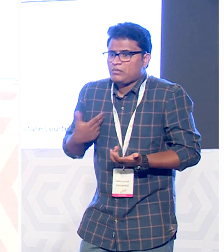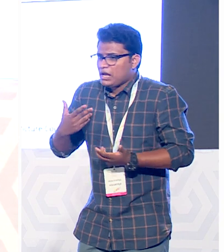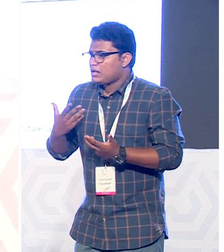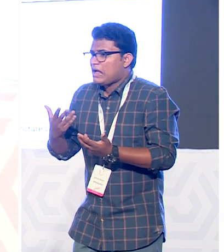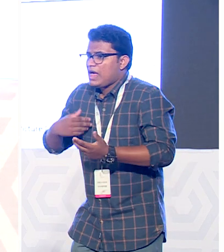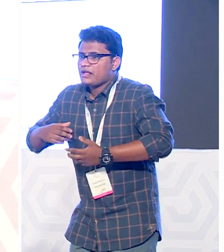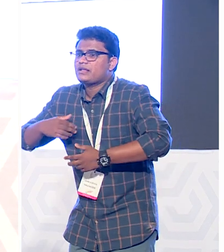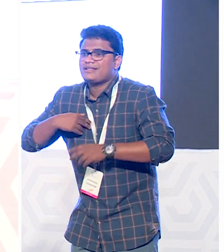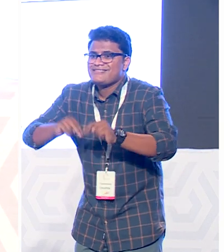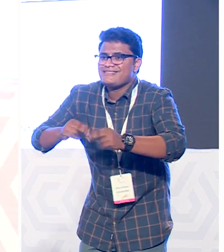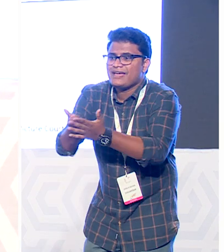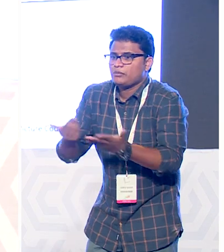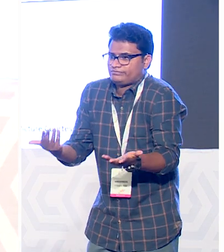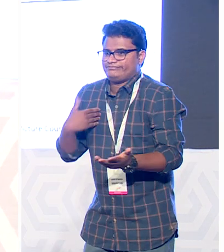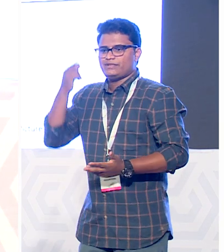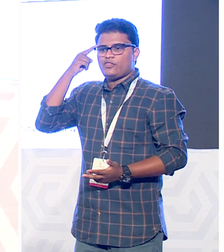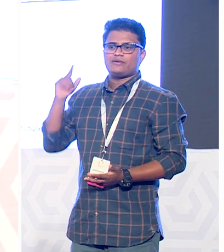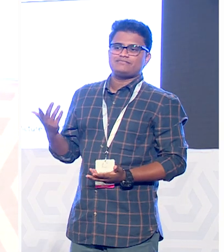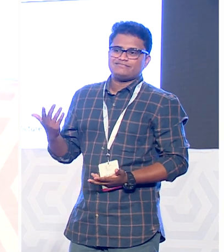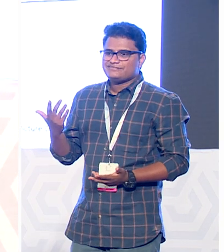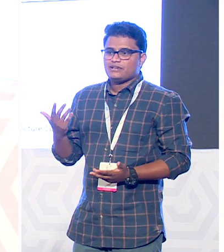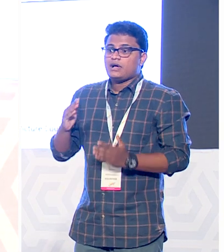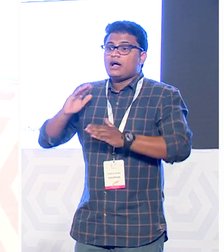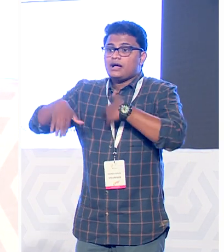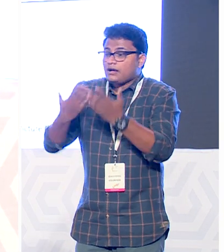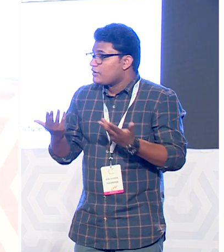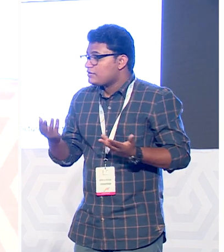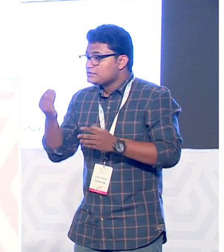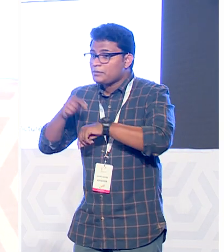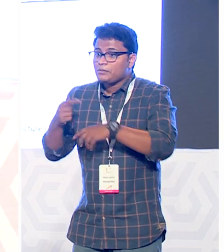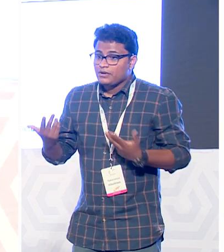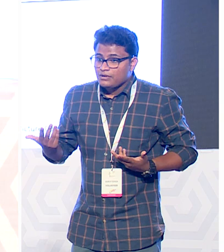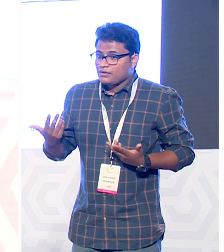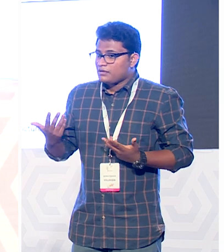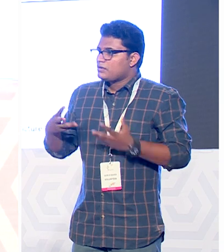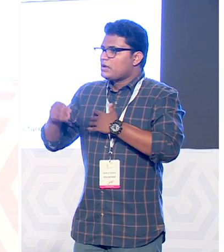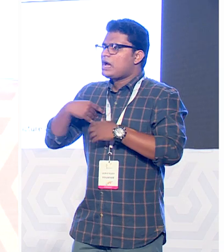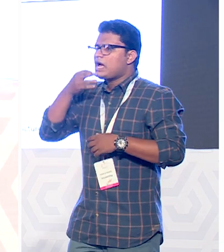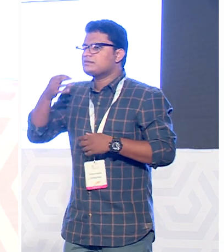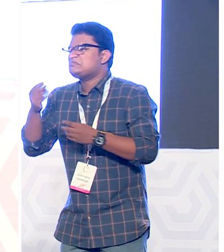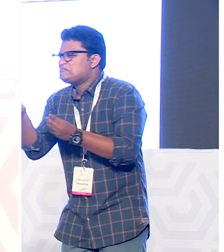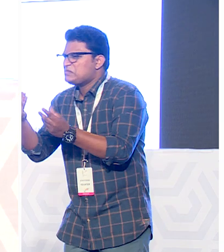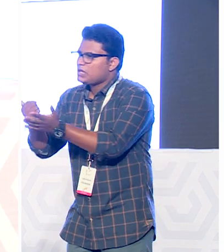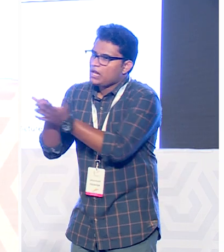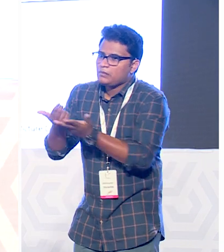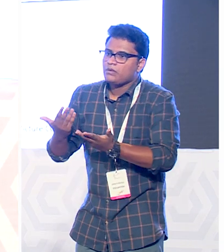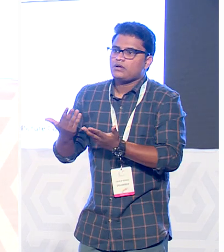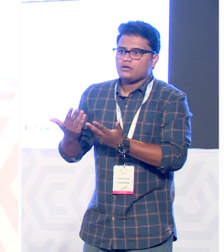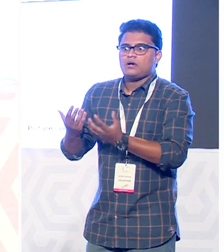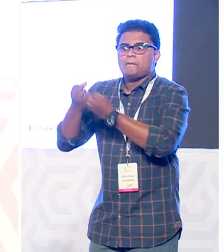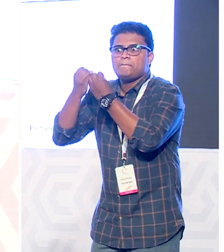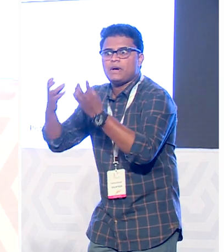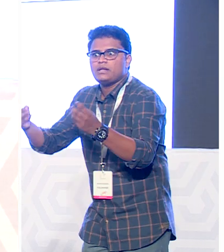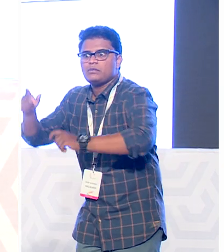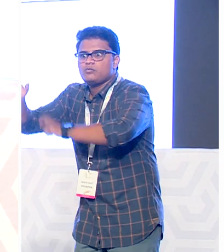so after coming coming out and asking for help I got a lot of help